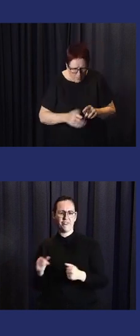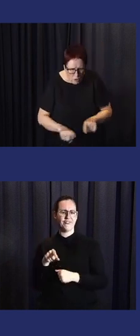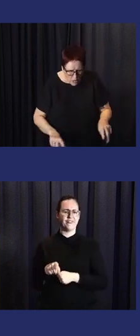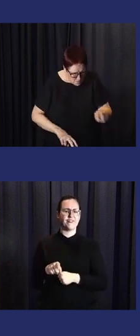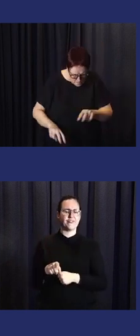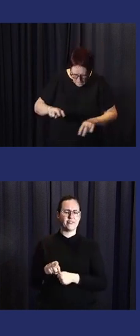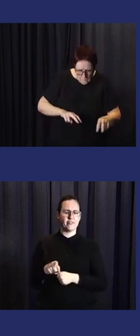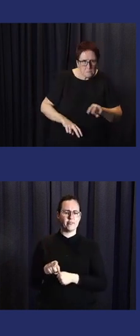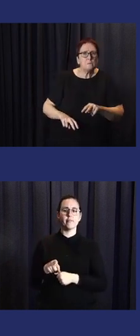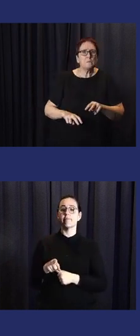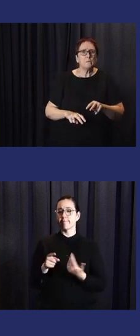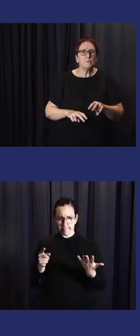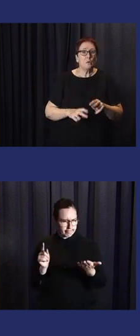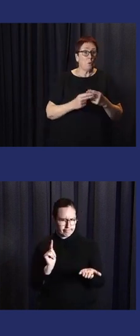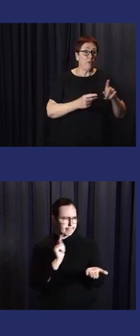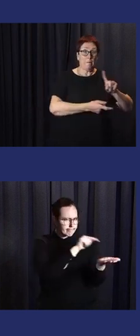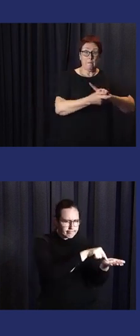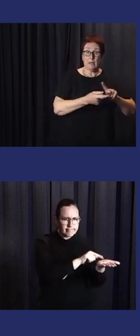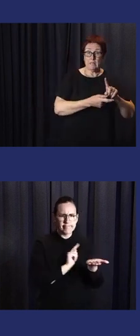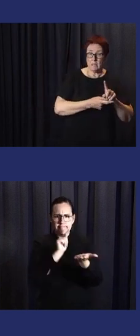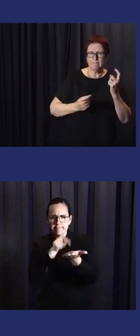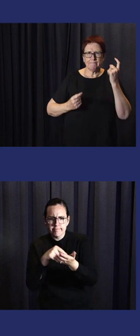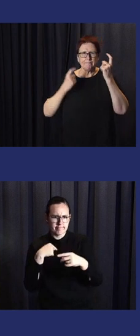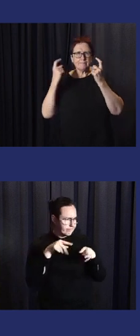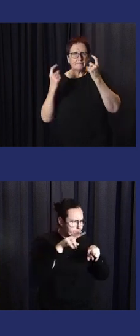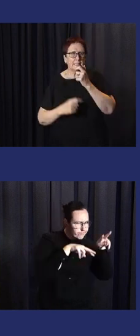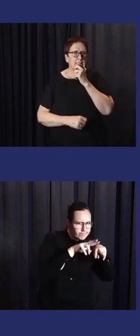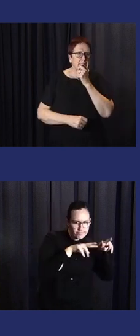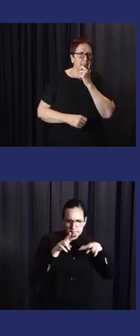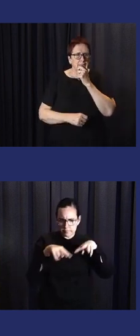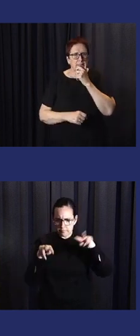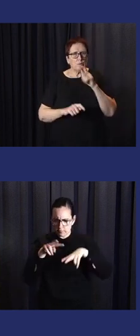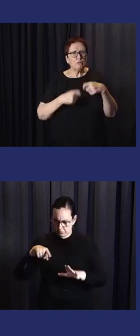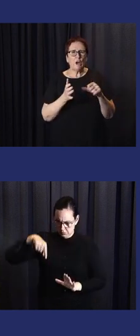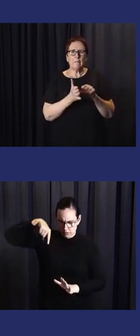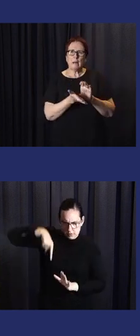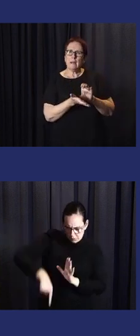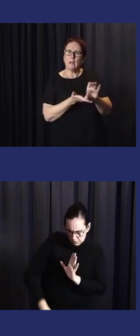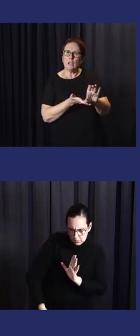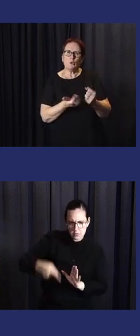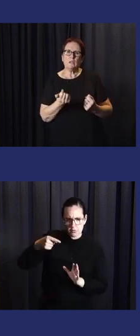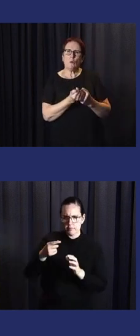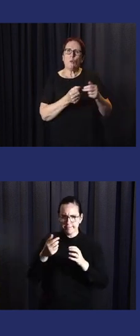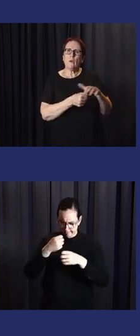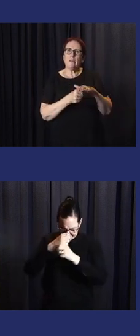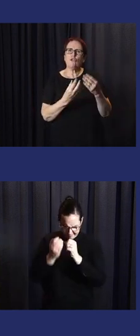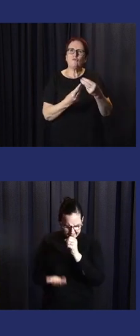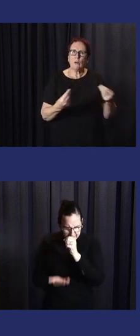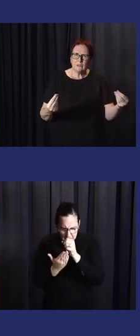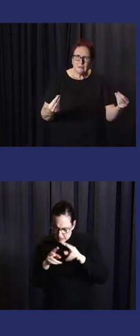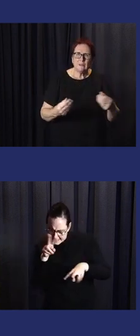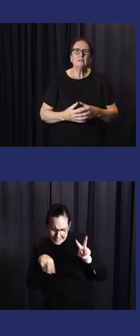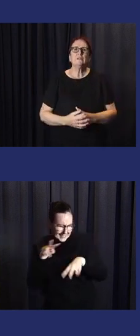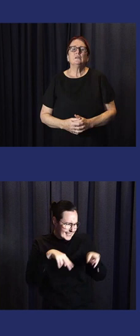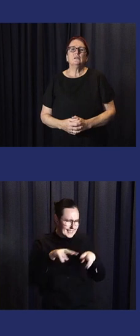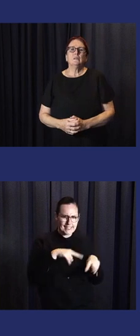And meet with the locals and inspecting the implementation of the ground. And together with this, we also consider